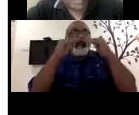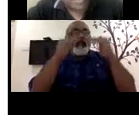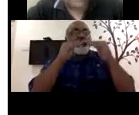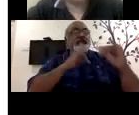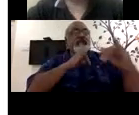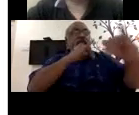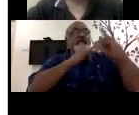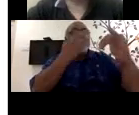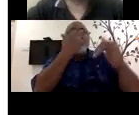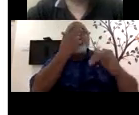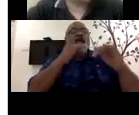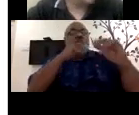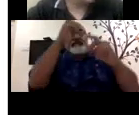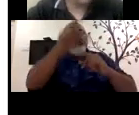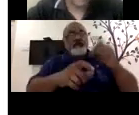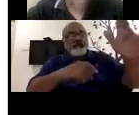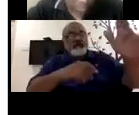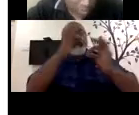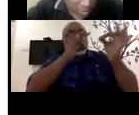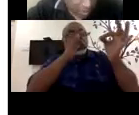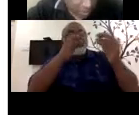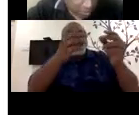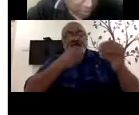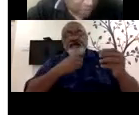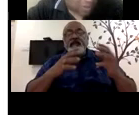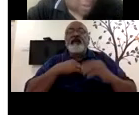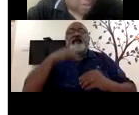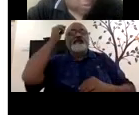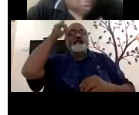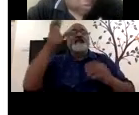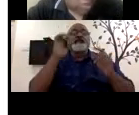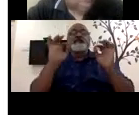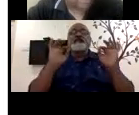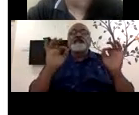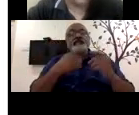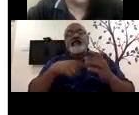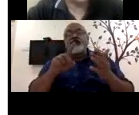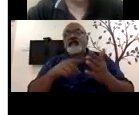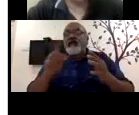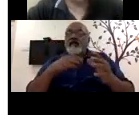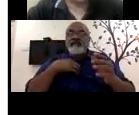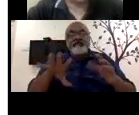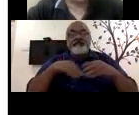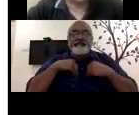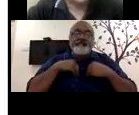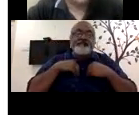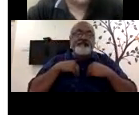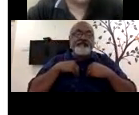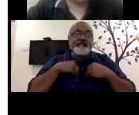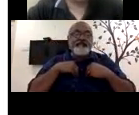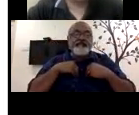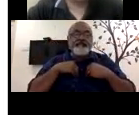another blind person who was made it, made it into the into getting into the corporate sector,